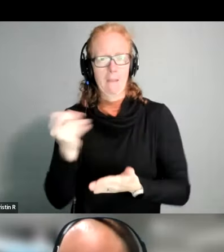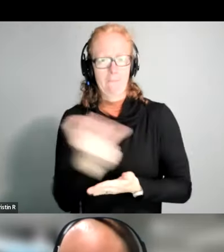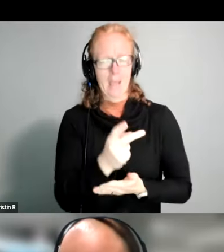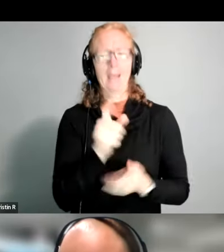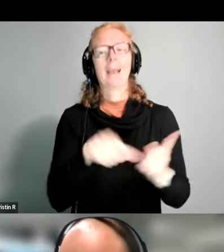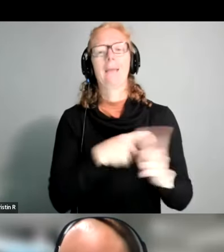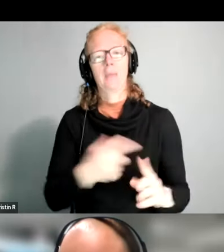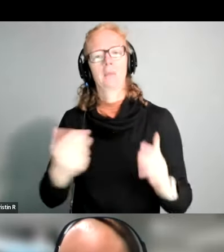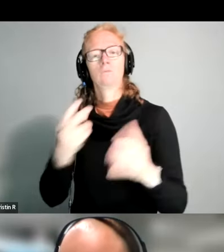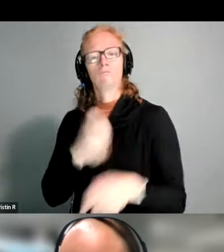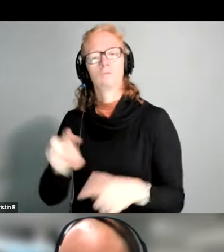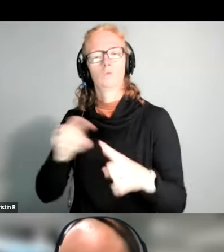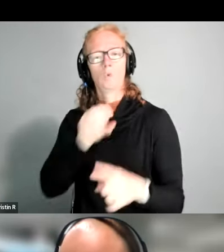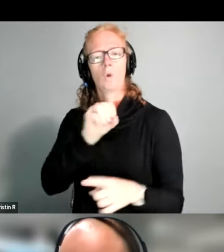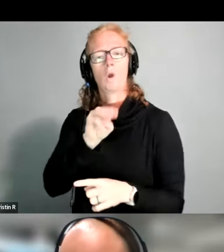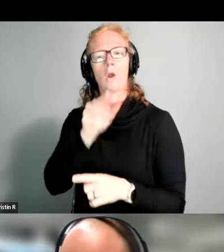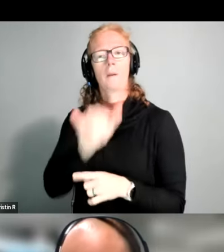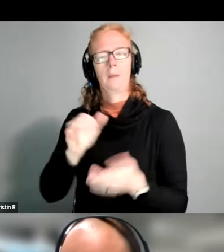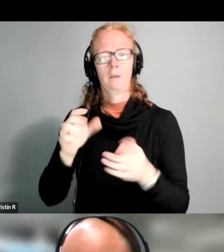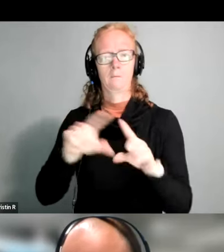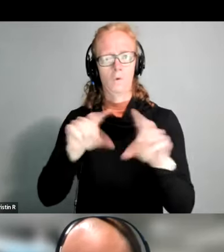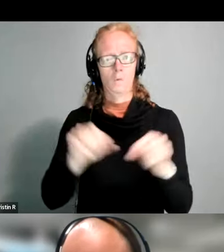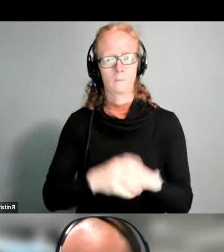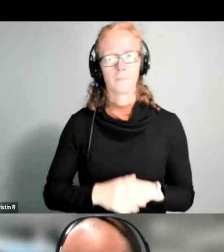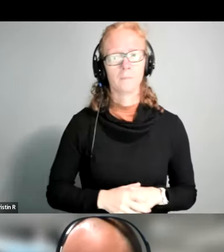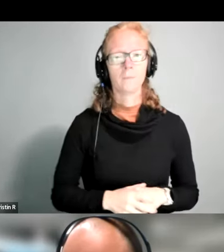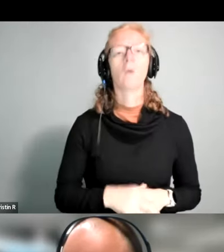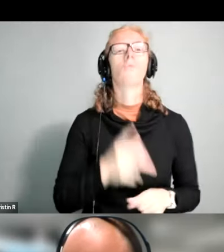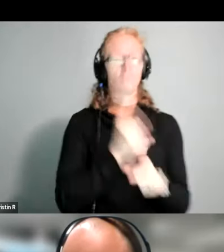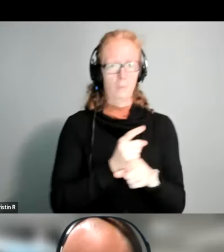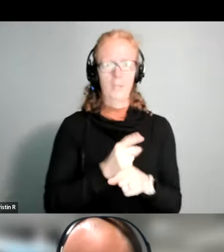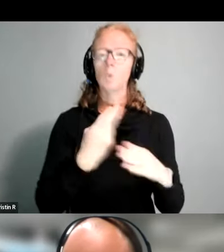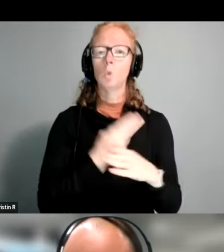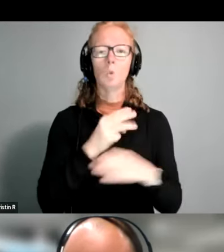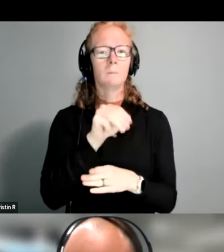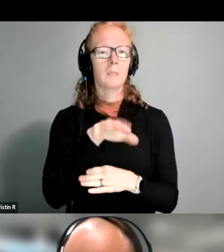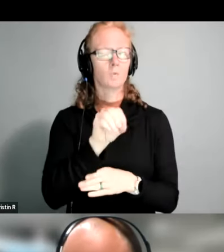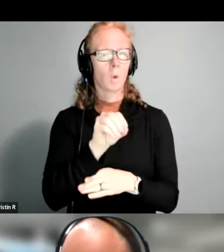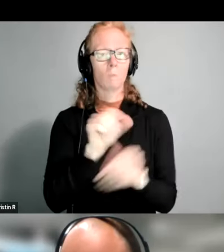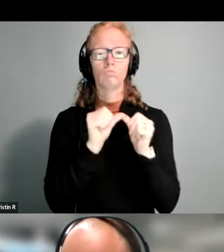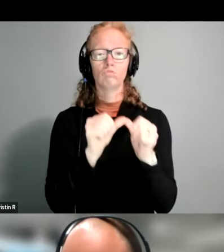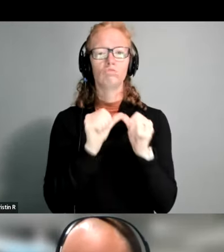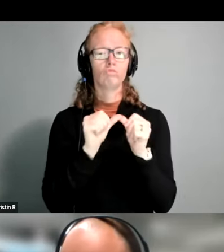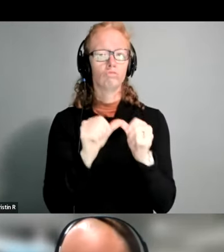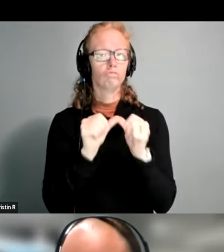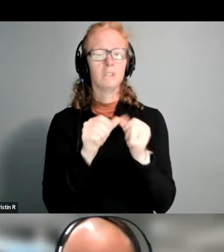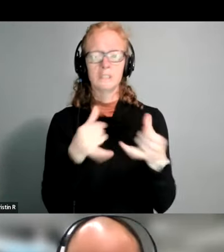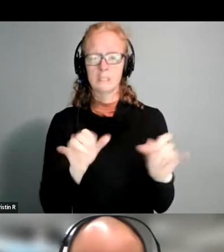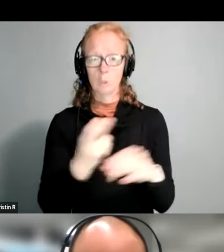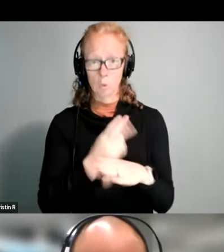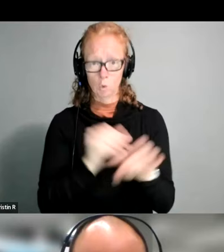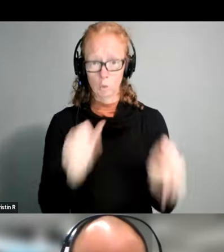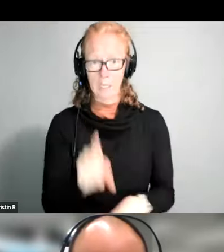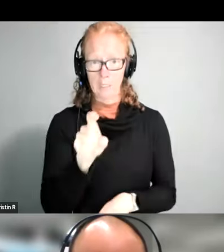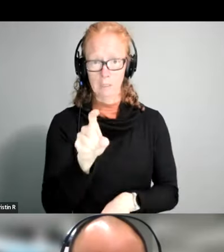an easy pay metro card but again for now if you want to just keep using your metro card however you've been using it that's going to